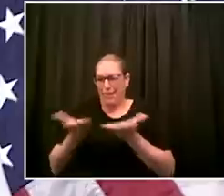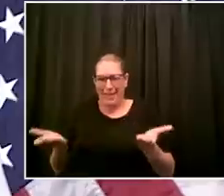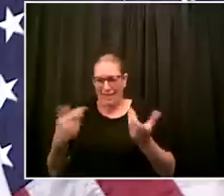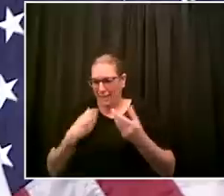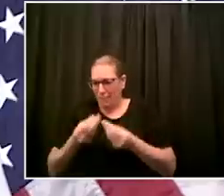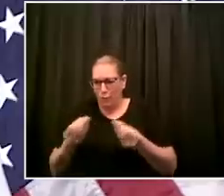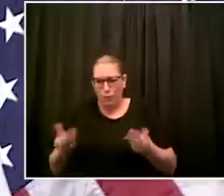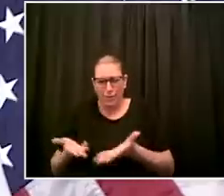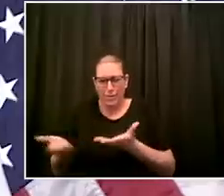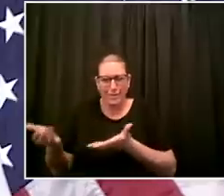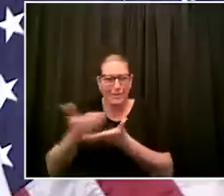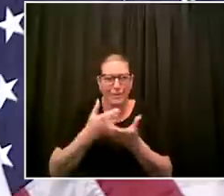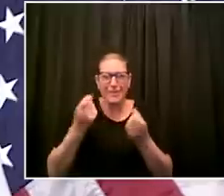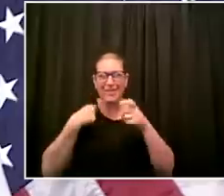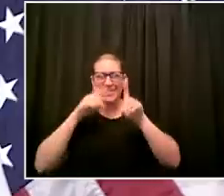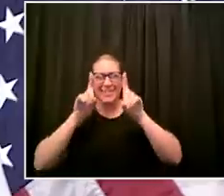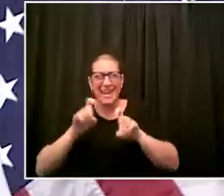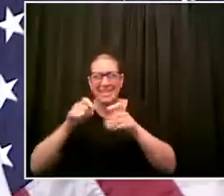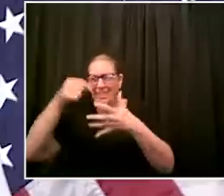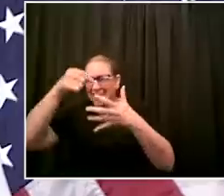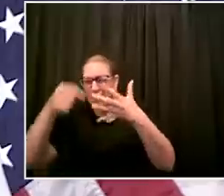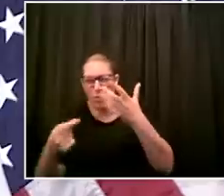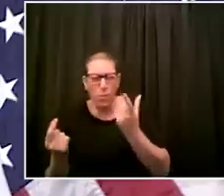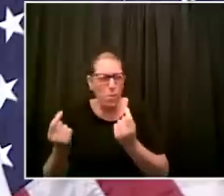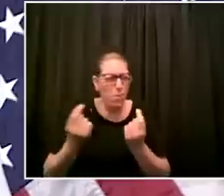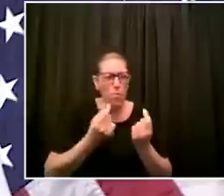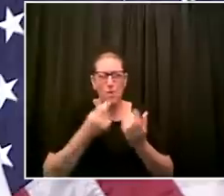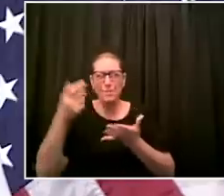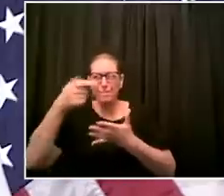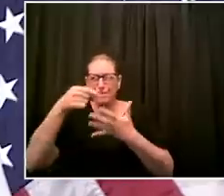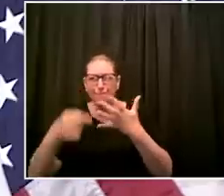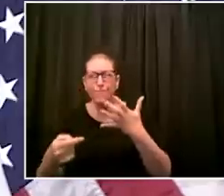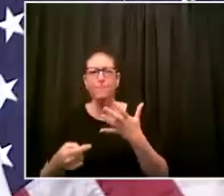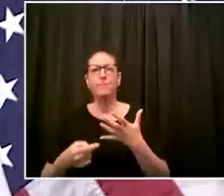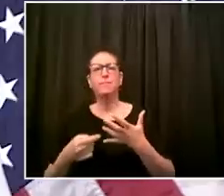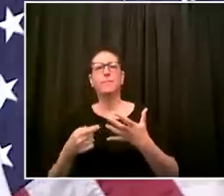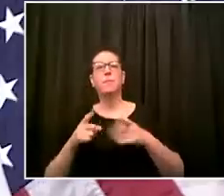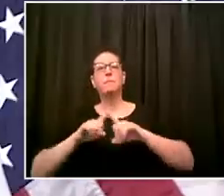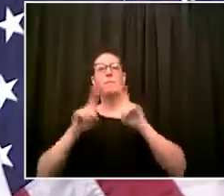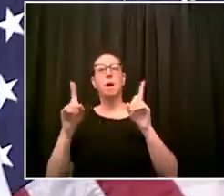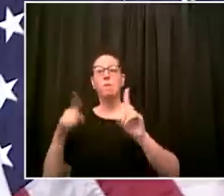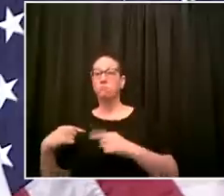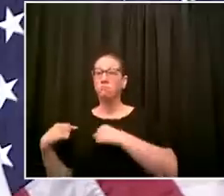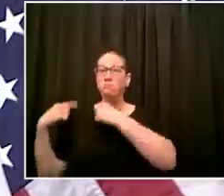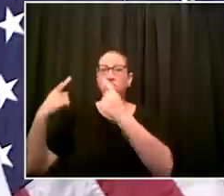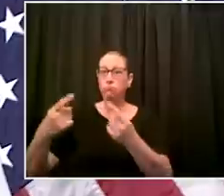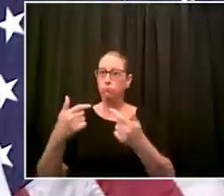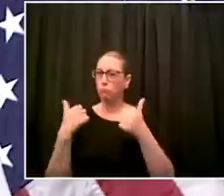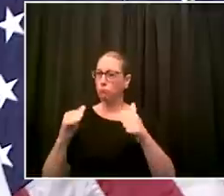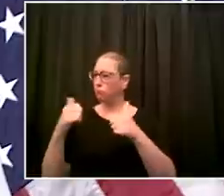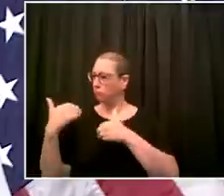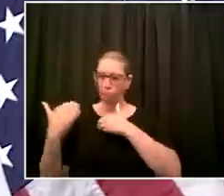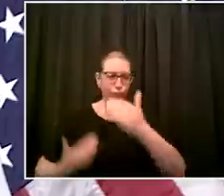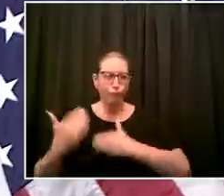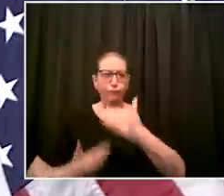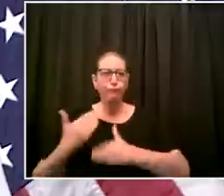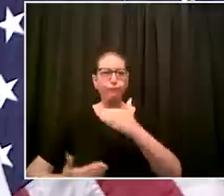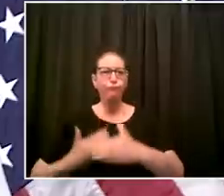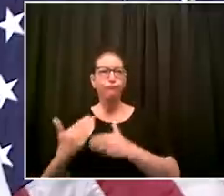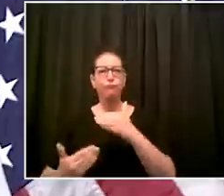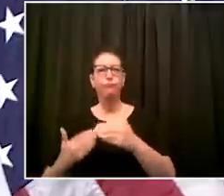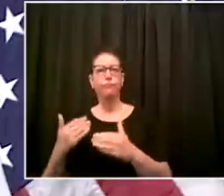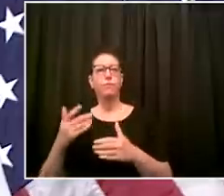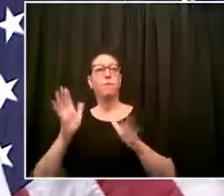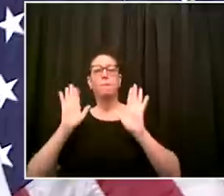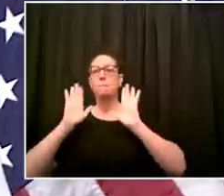and that's what they have been doing so a dream team has come together from all over new york city to make things